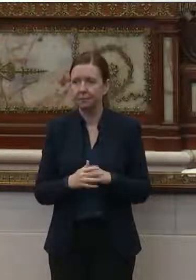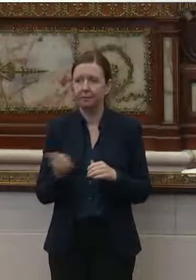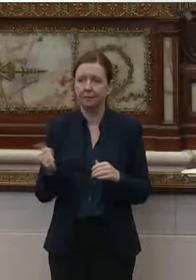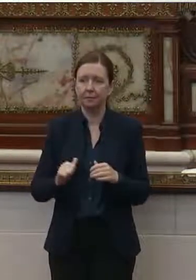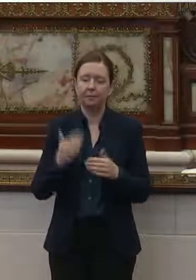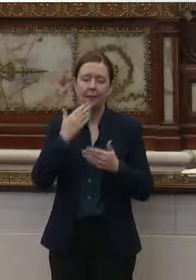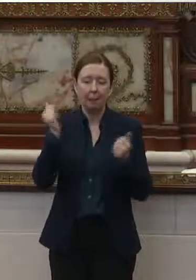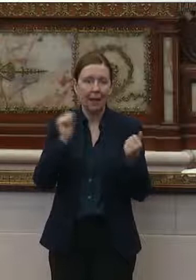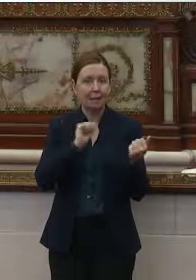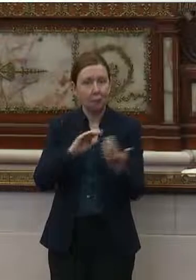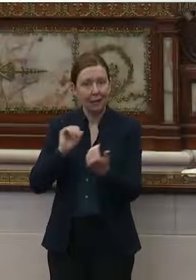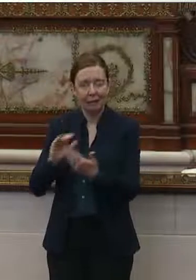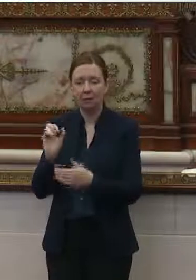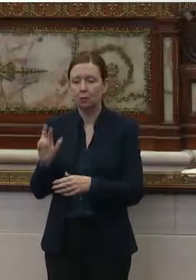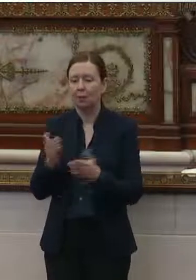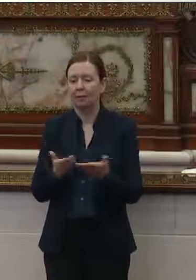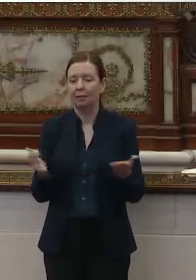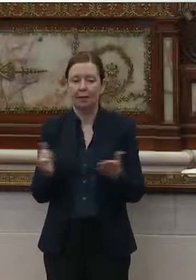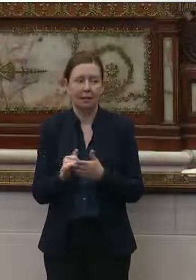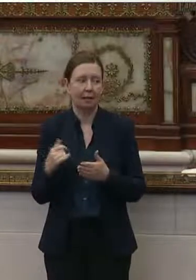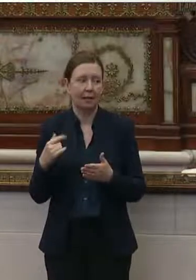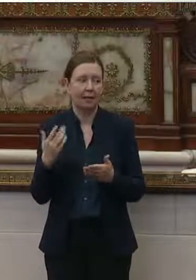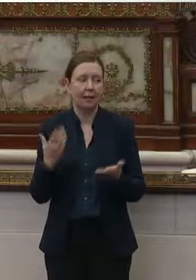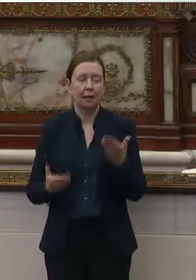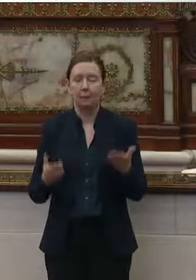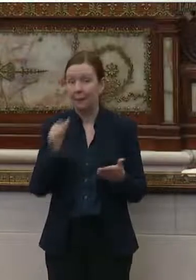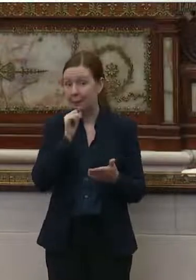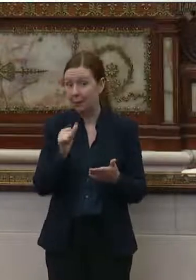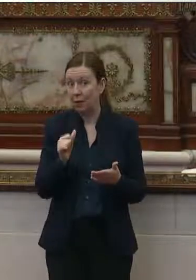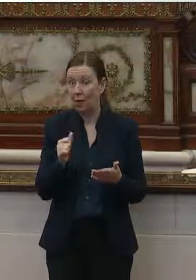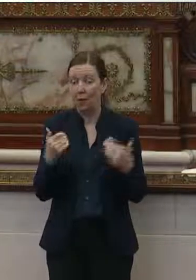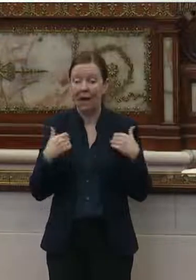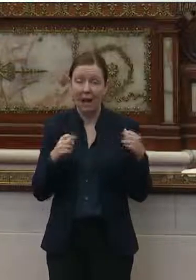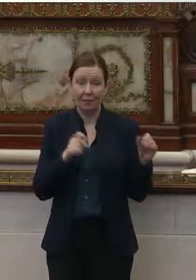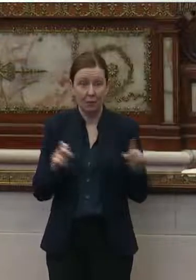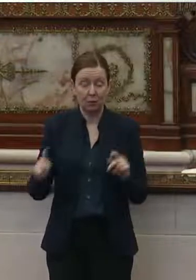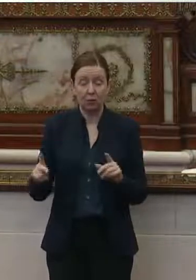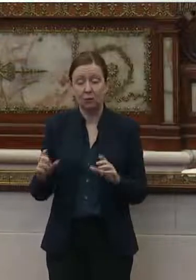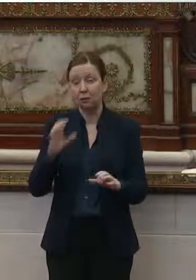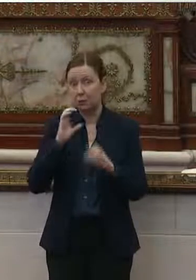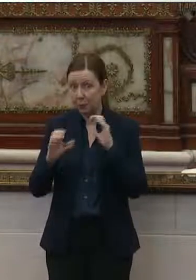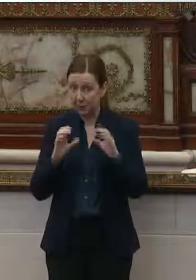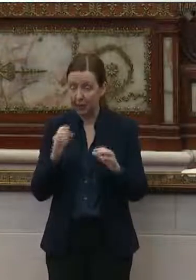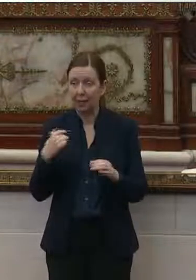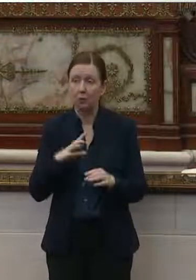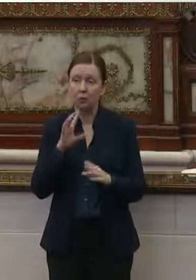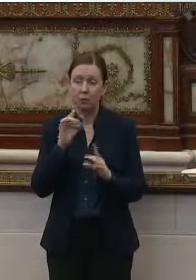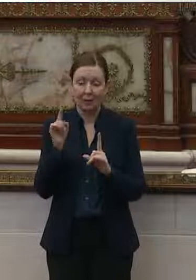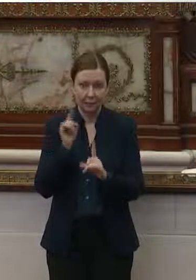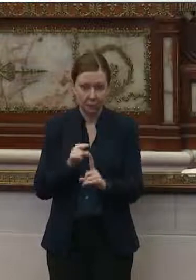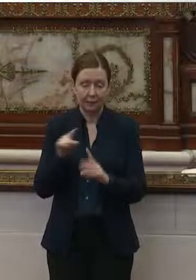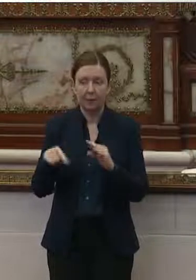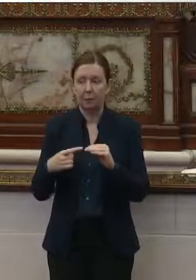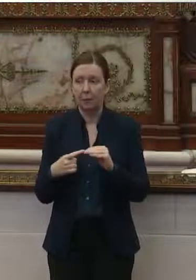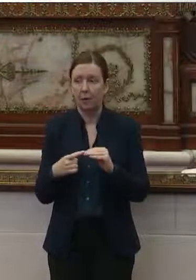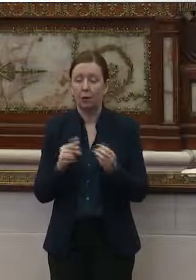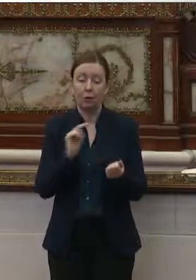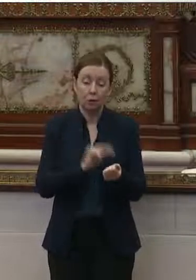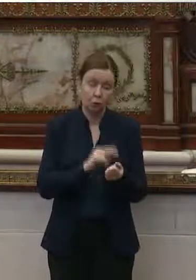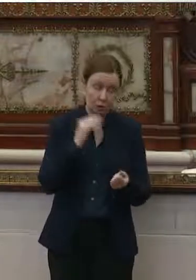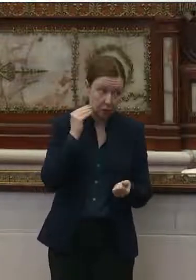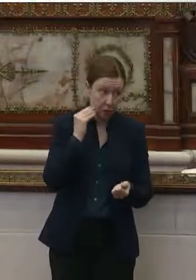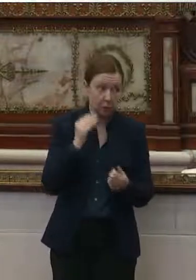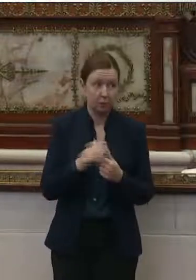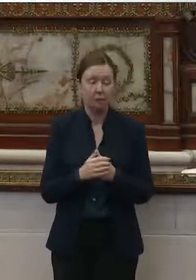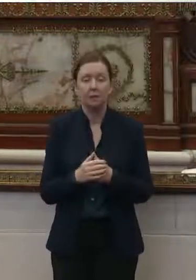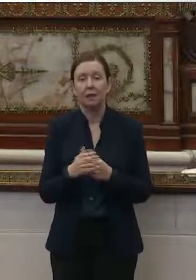best practices or things that they may not necessarily have an opportunity to communicate. We're talking specifically about nursing homes